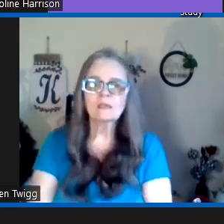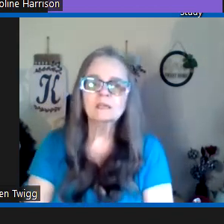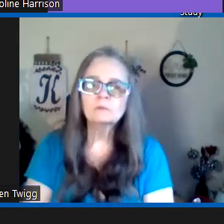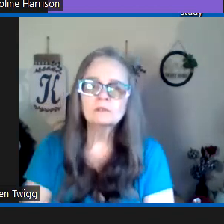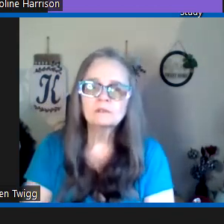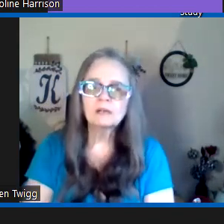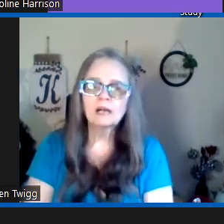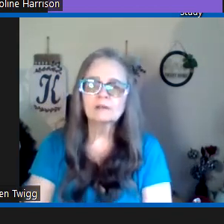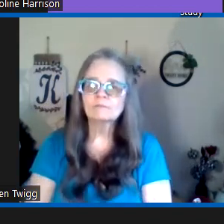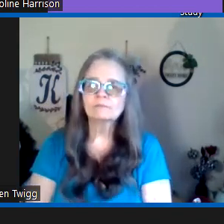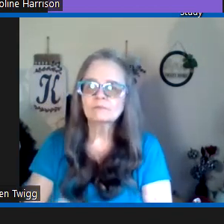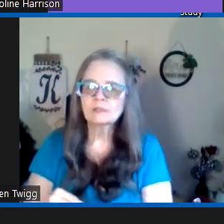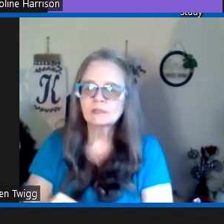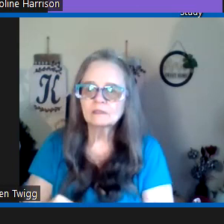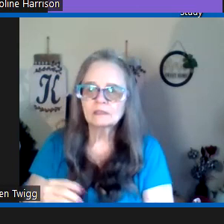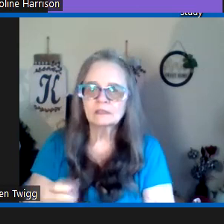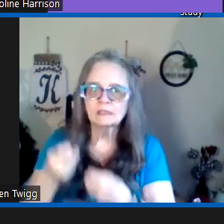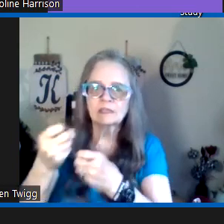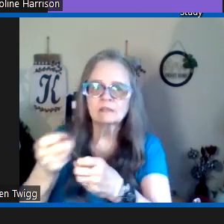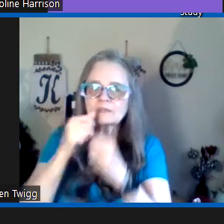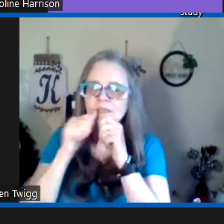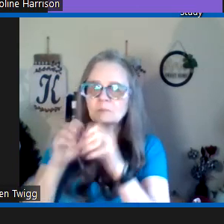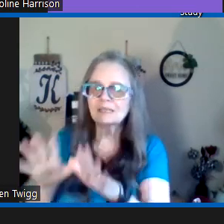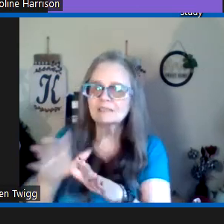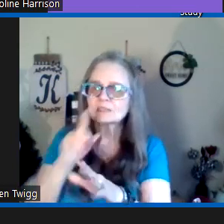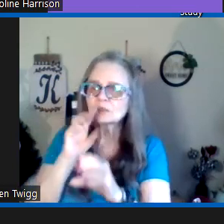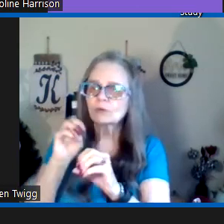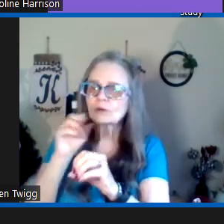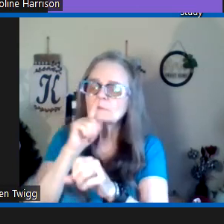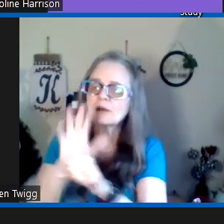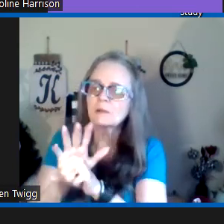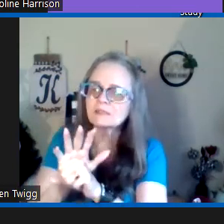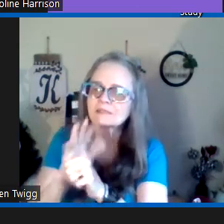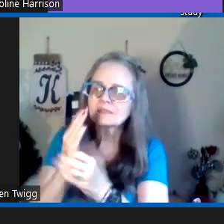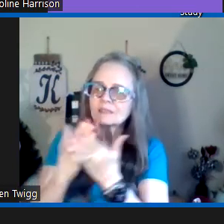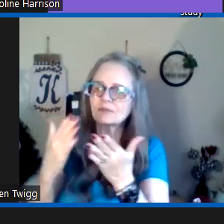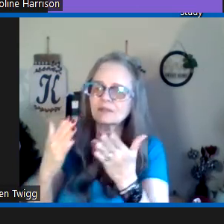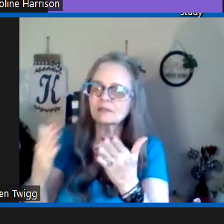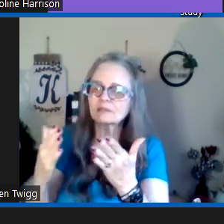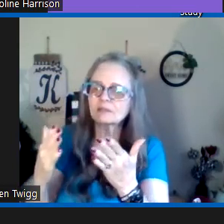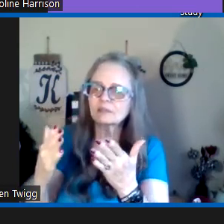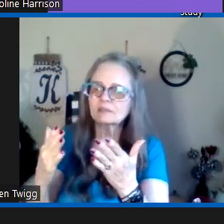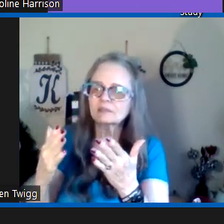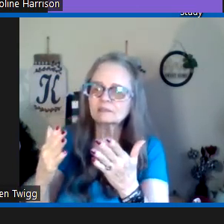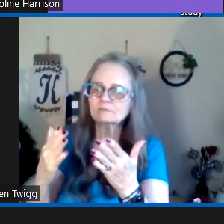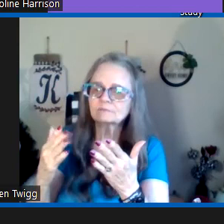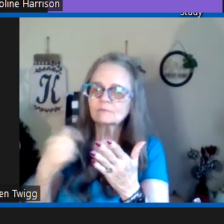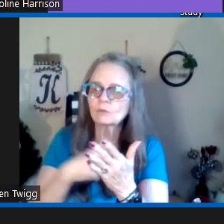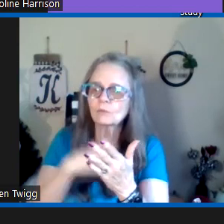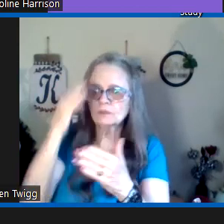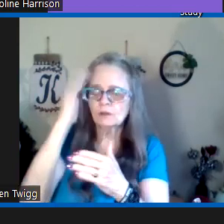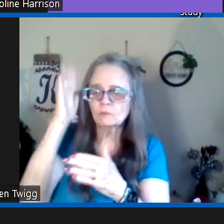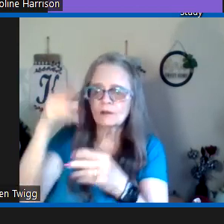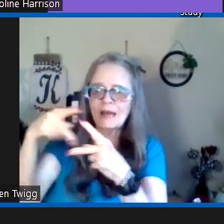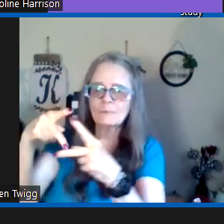he will uh give us a blessing or a promise something that that um